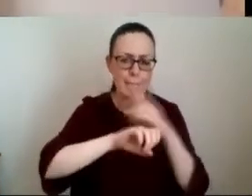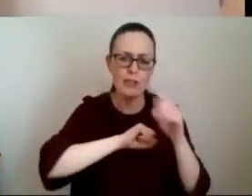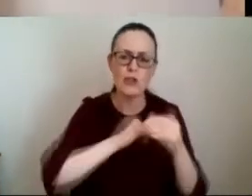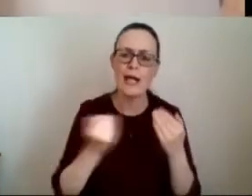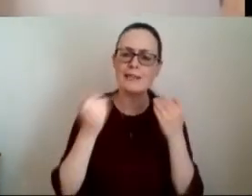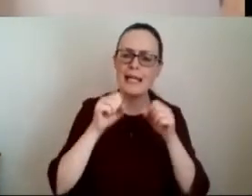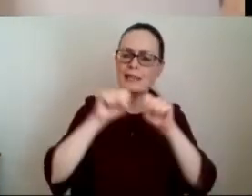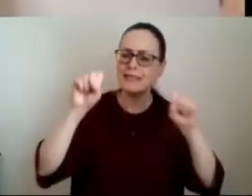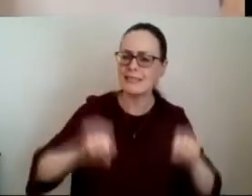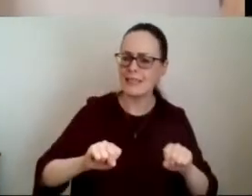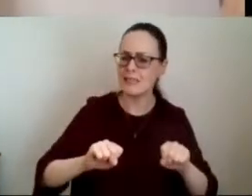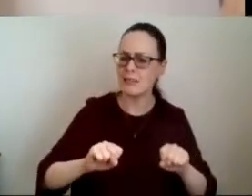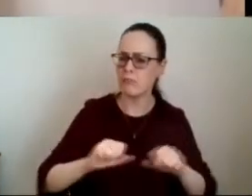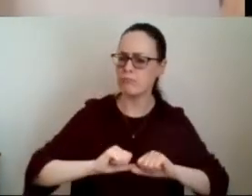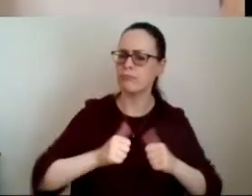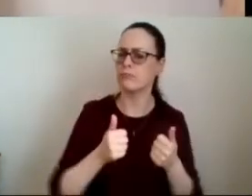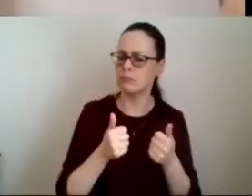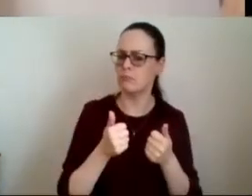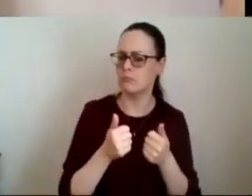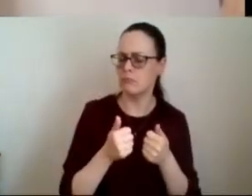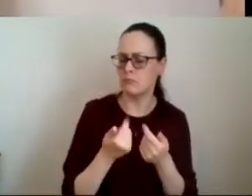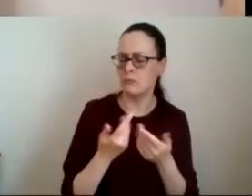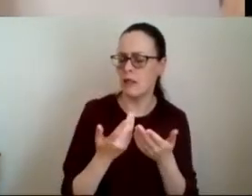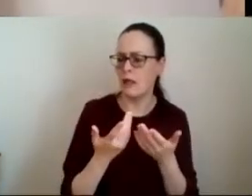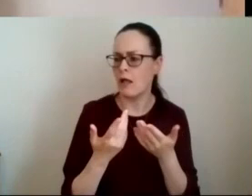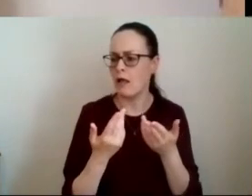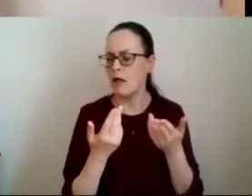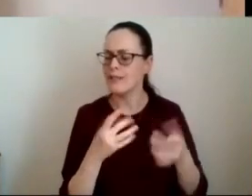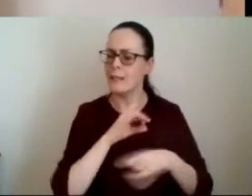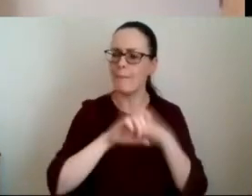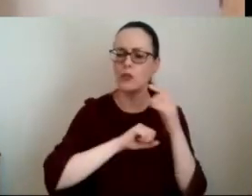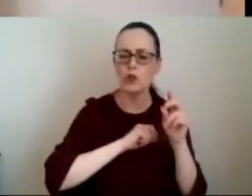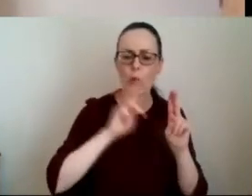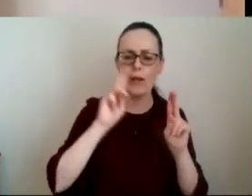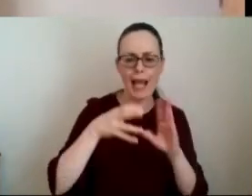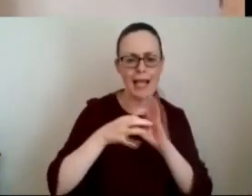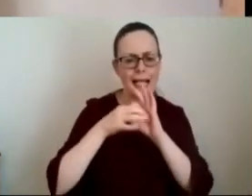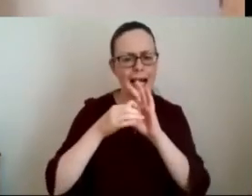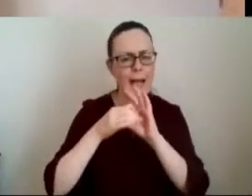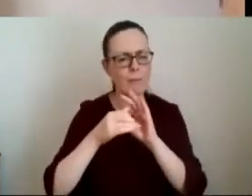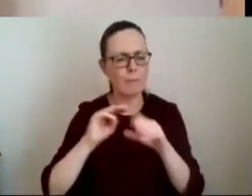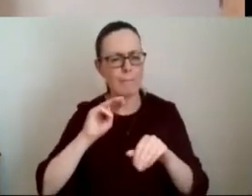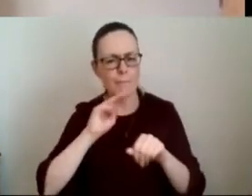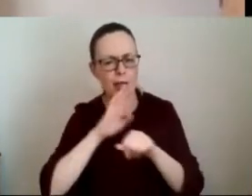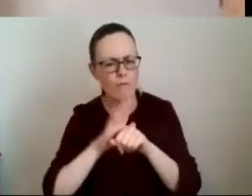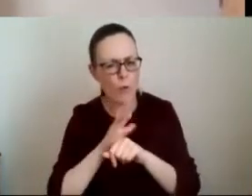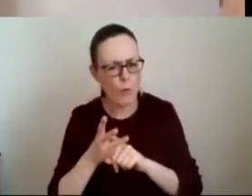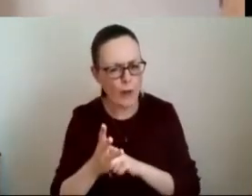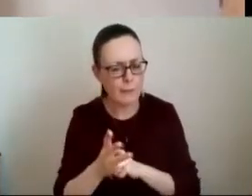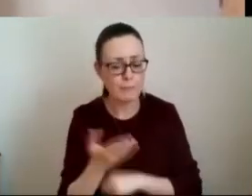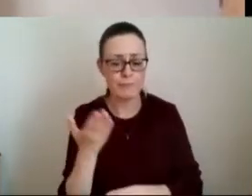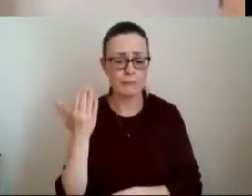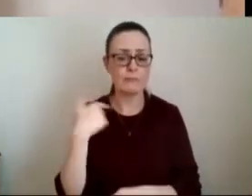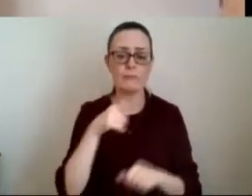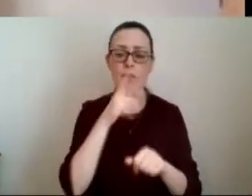fit for purpose that we are in a position to collaborate in a meaningful way we talked earlier about the